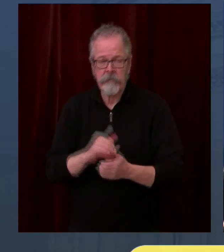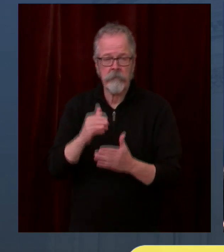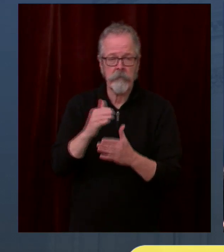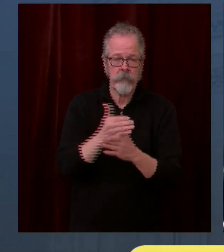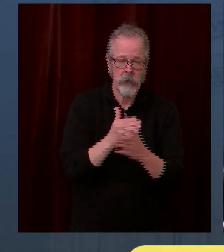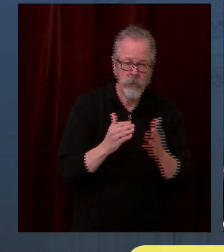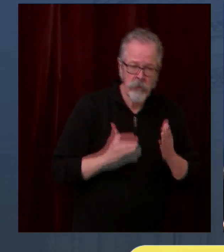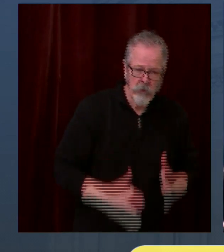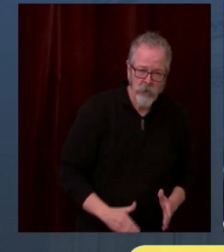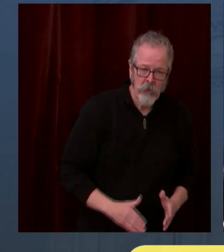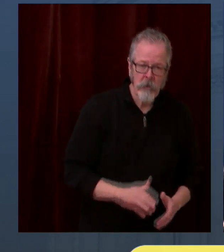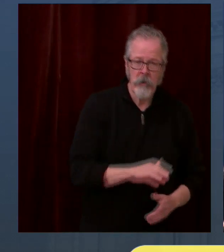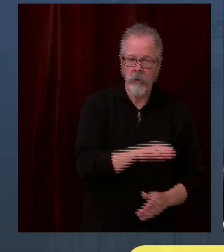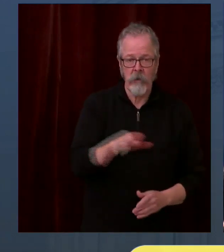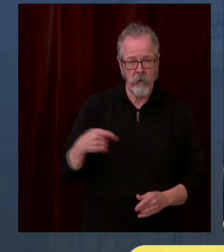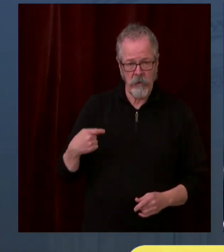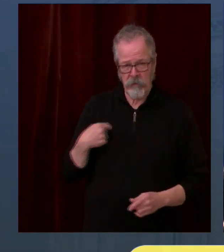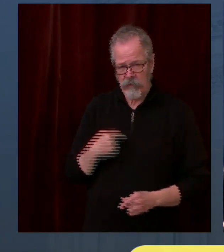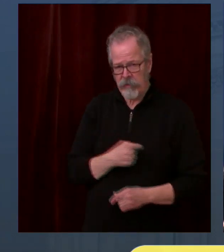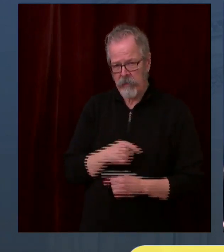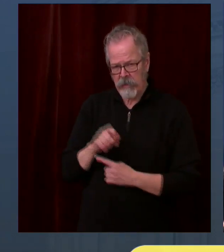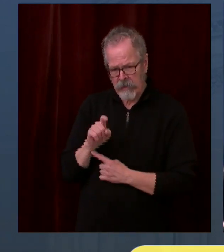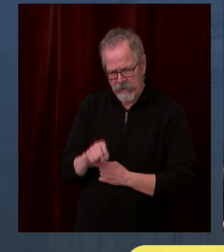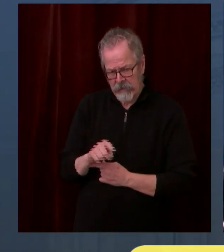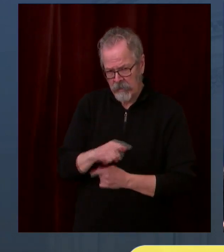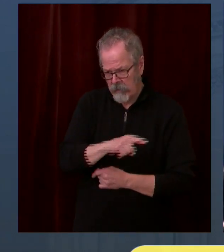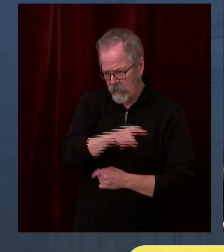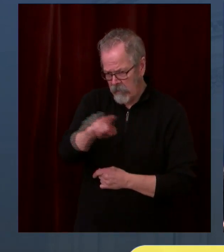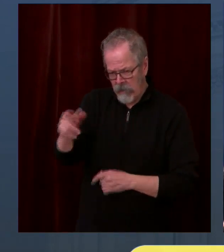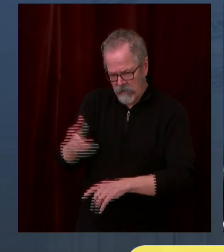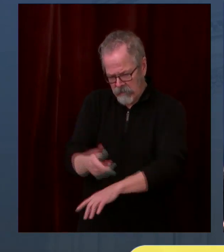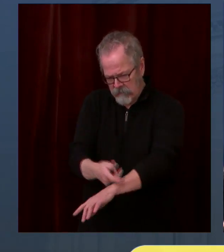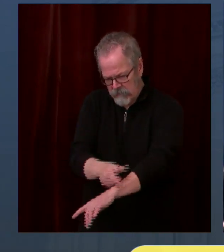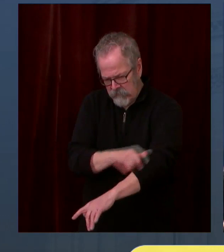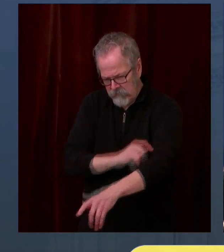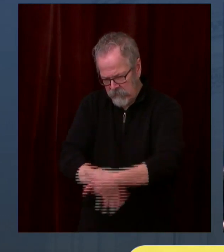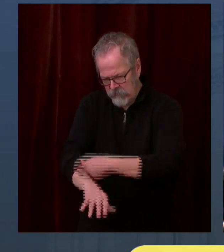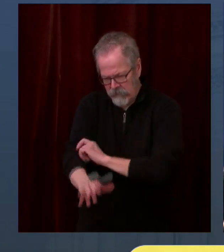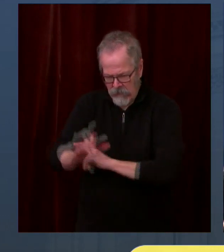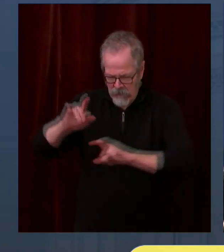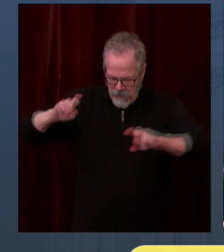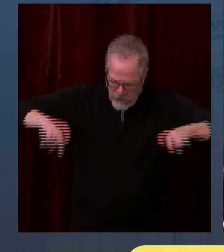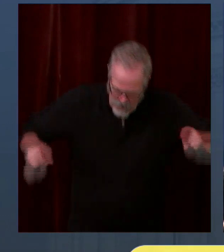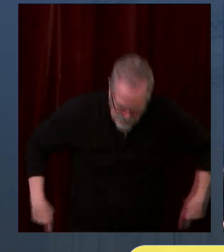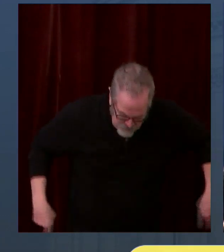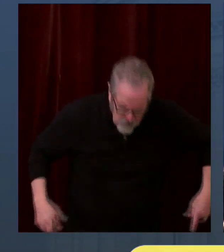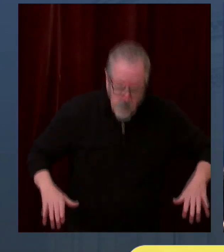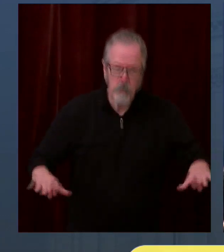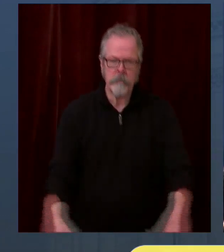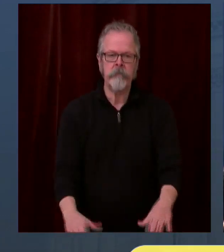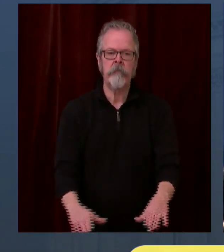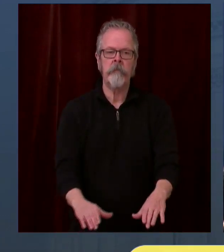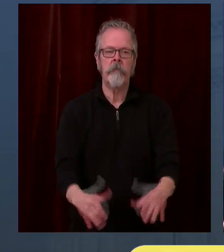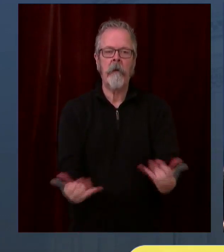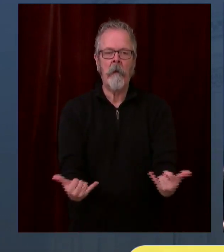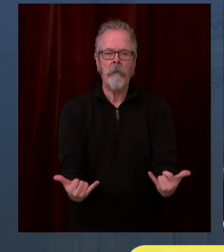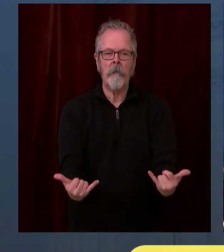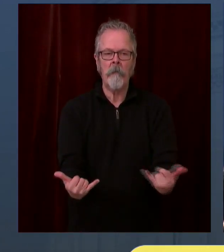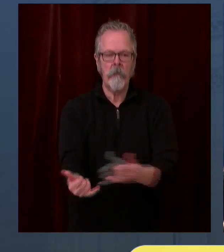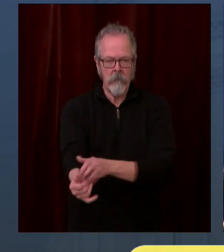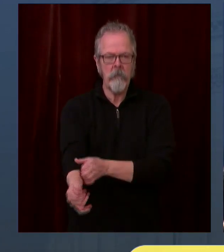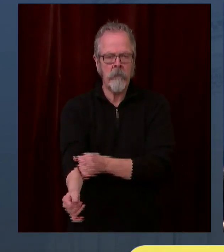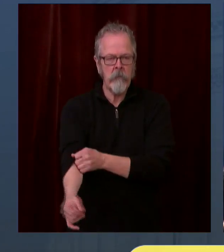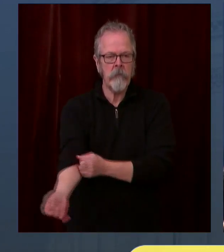doses a day. Look, we need our partners to recognize that we have to have more capacity or as much